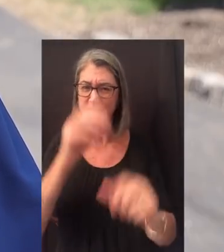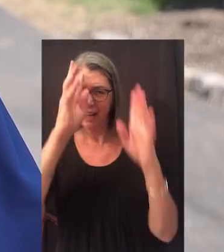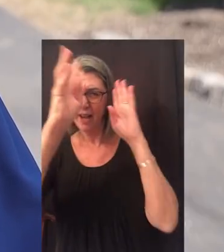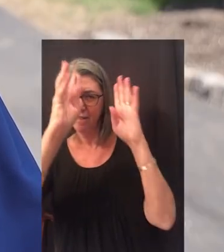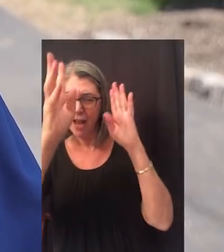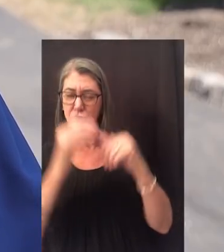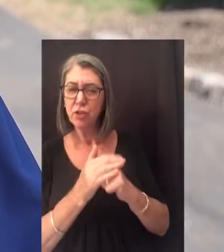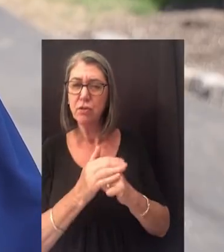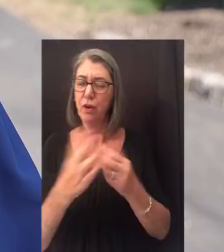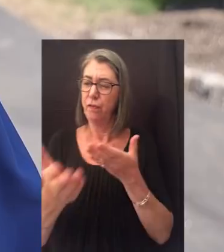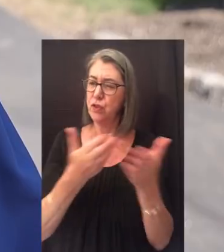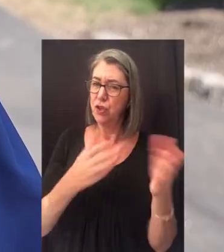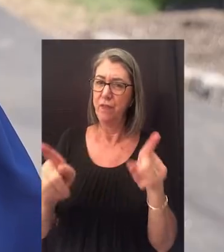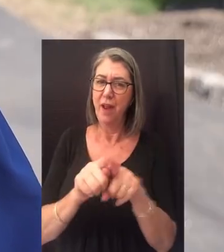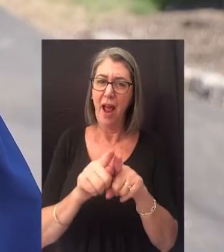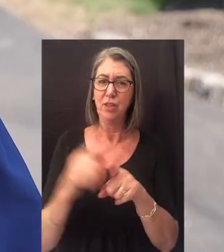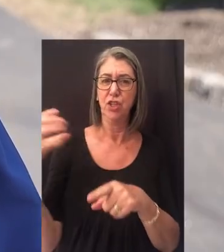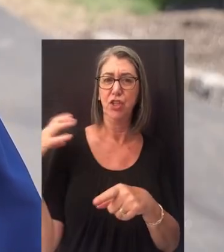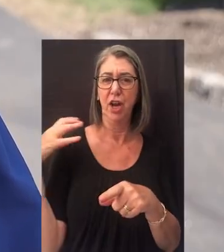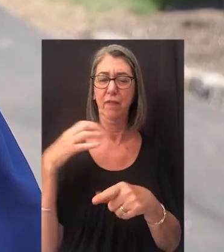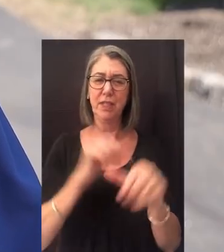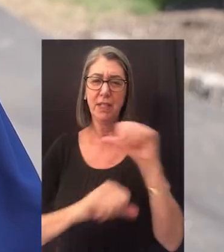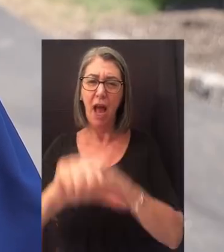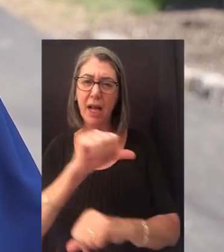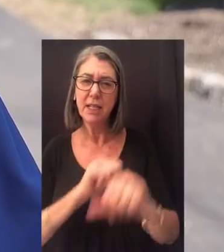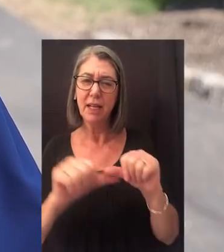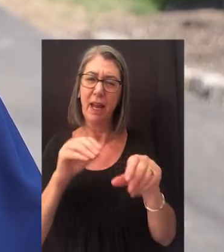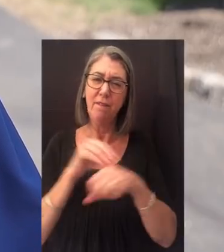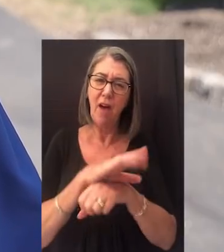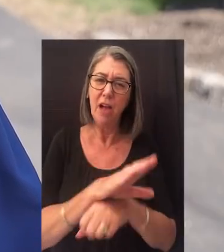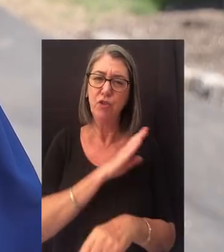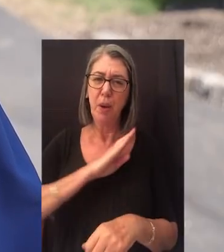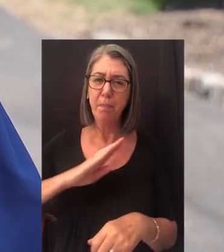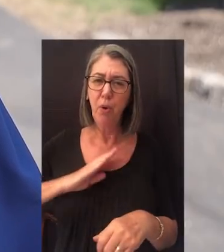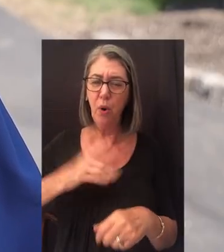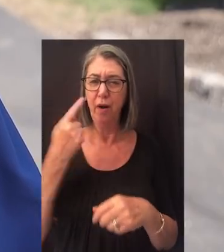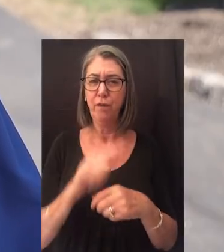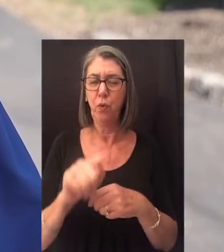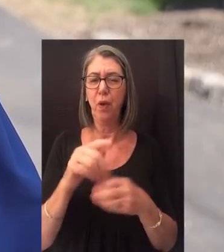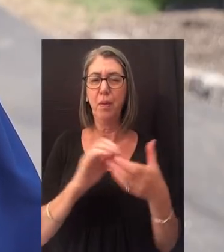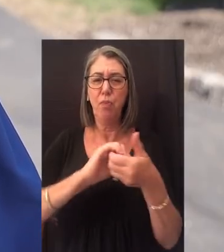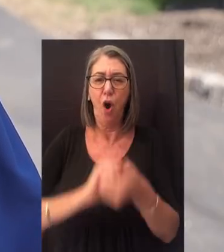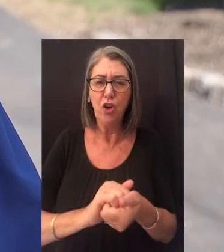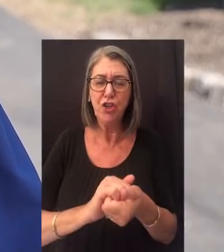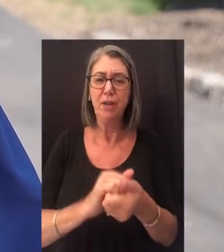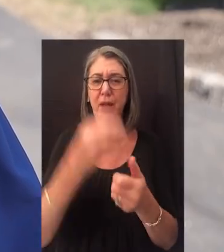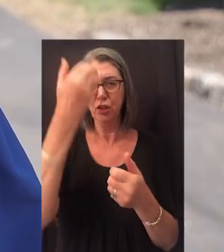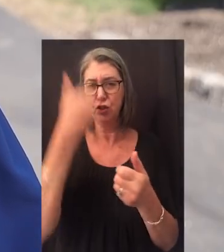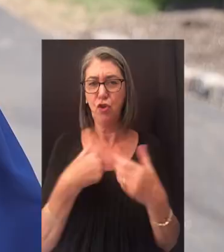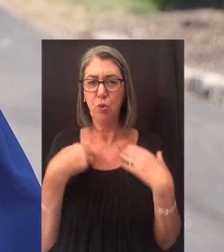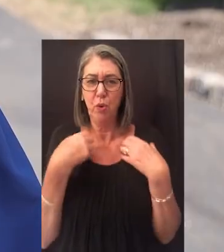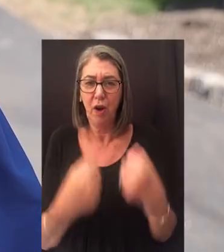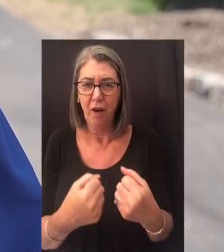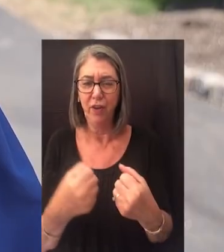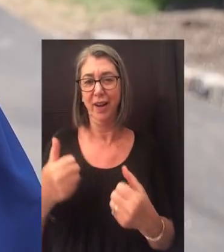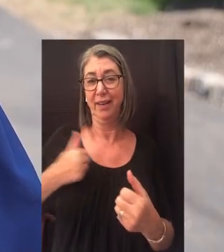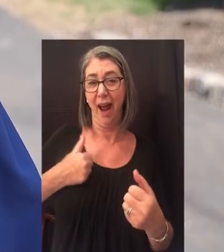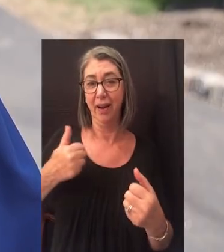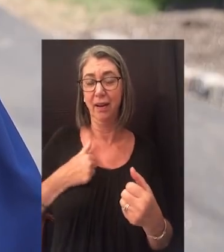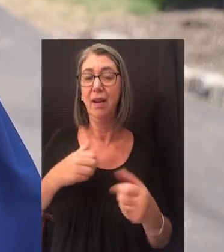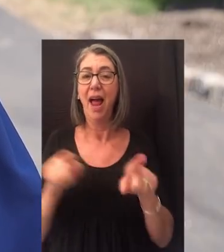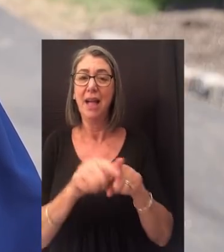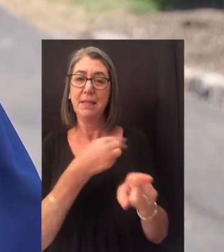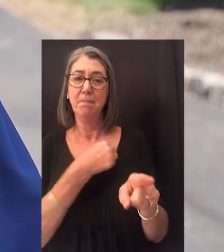innovations. You've served as the chair of the Scientific Advisory Board for the Partnership in Stroke Recovery in Canada,